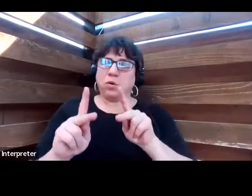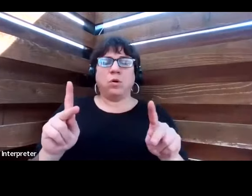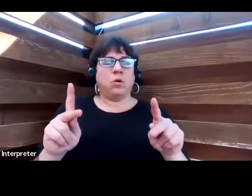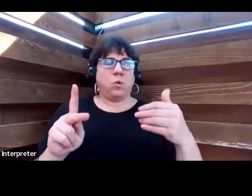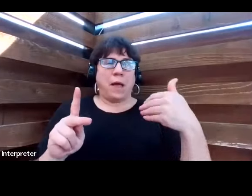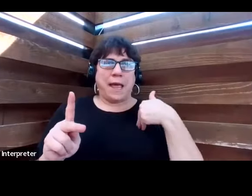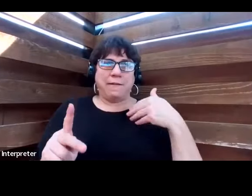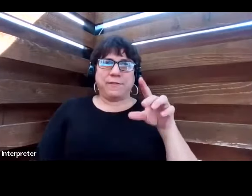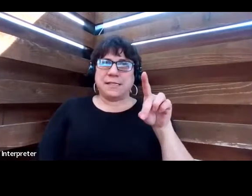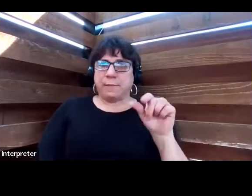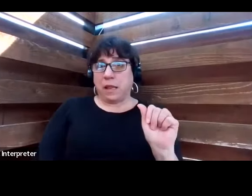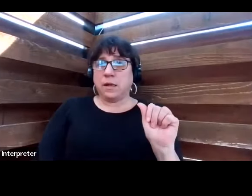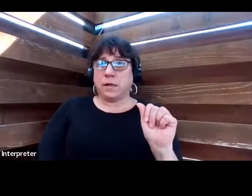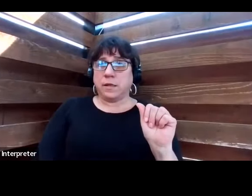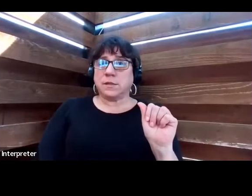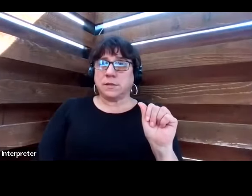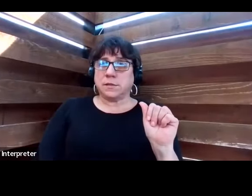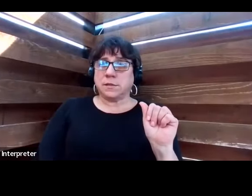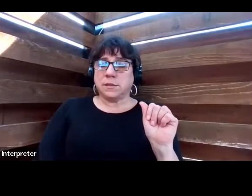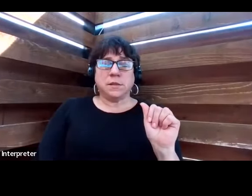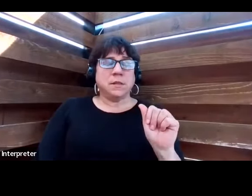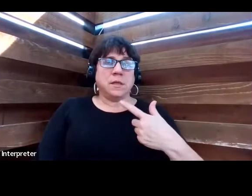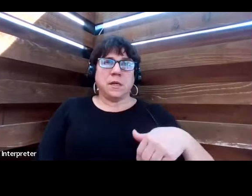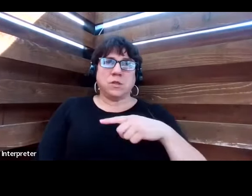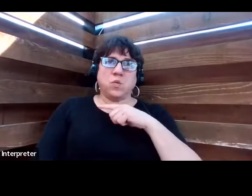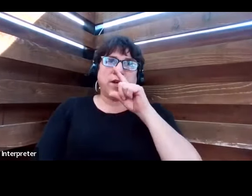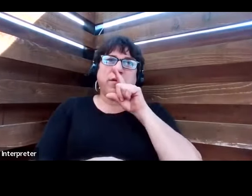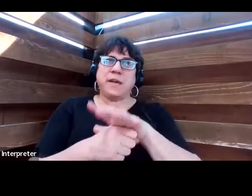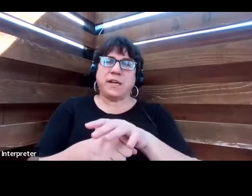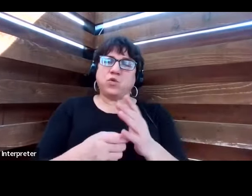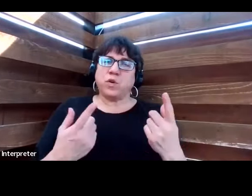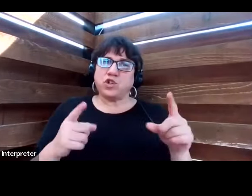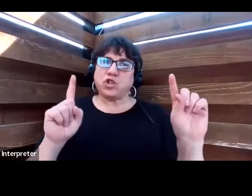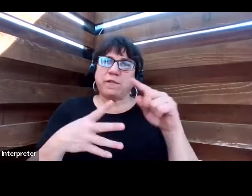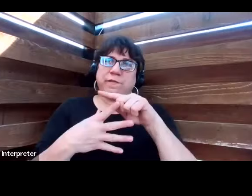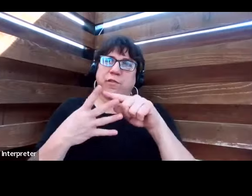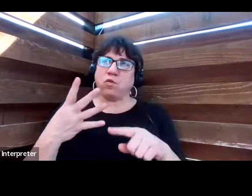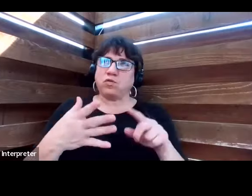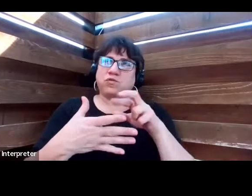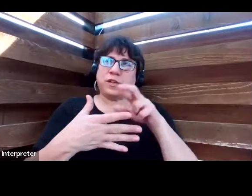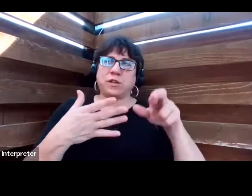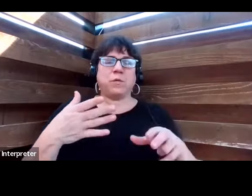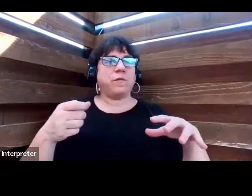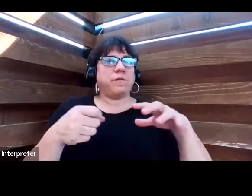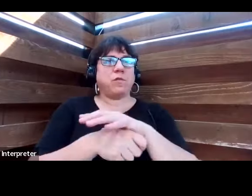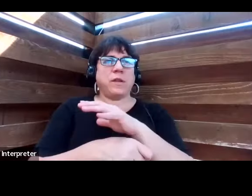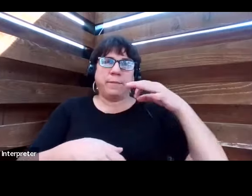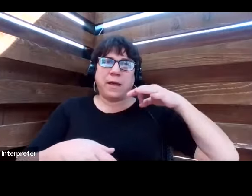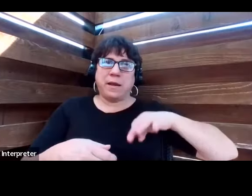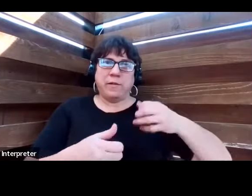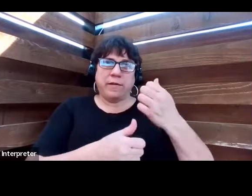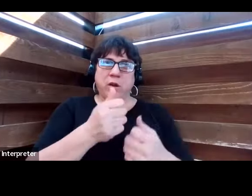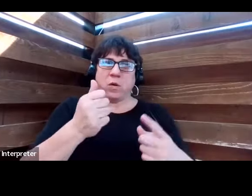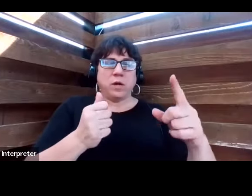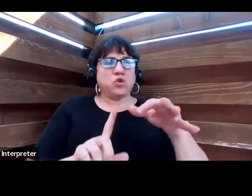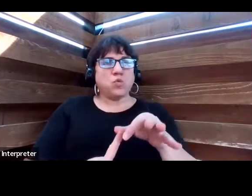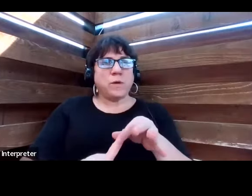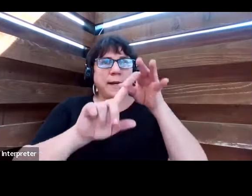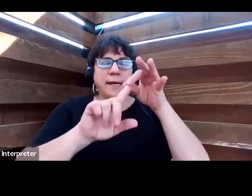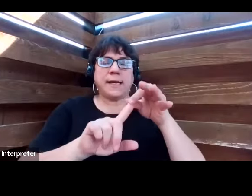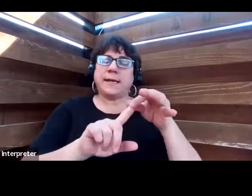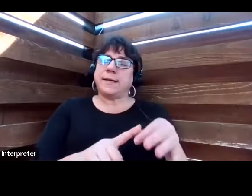disabilities. As we commit to achieve these results, we will fully benefit from everyone's unique talents,